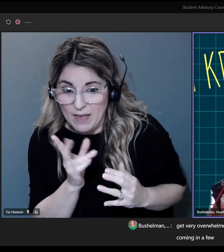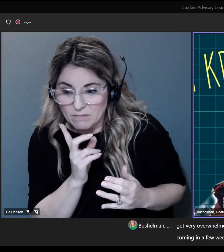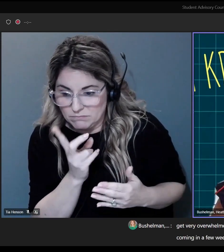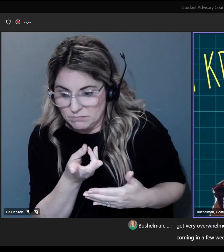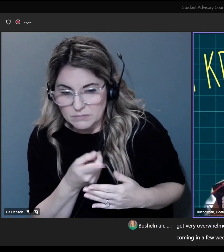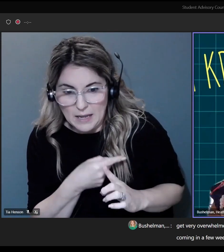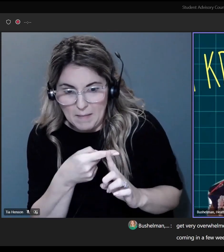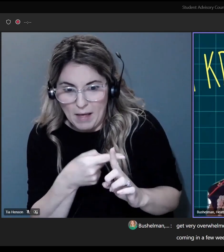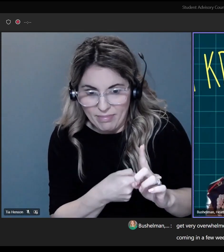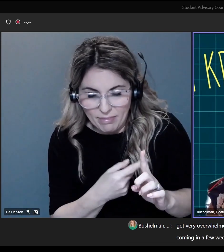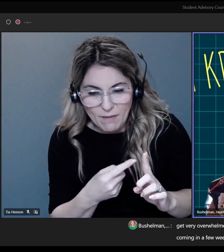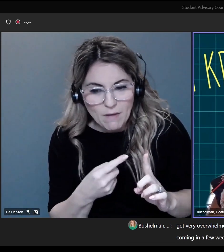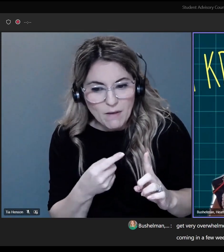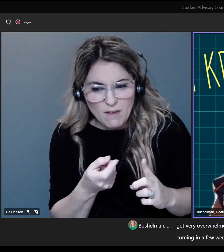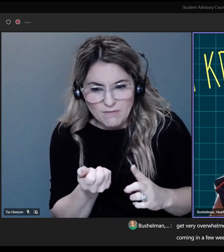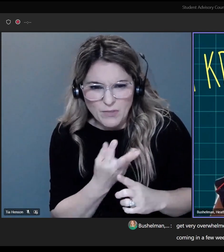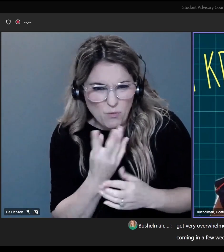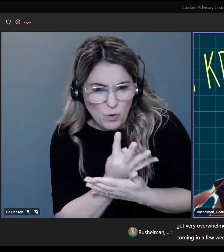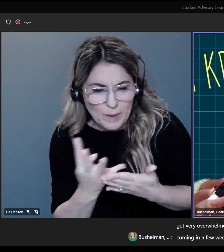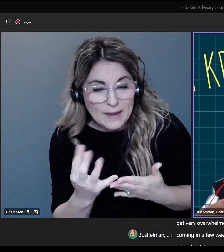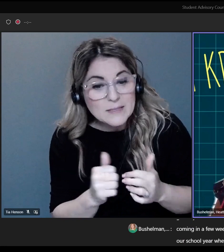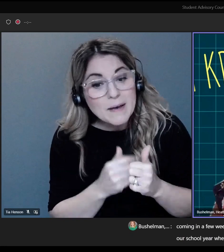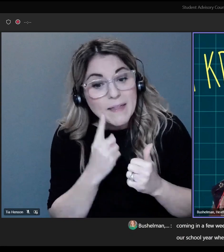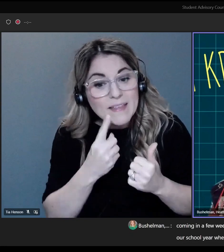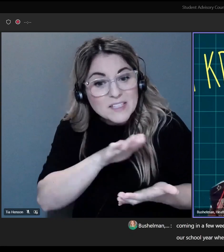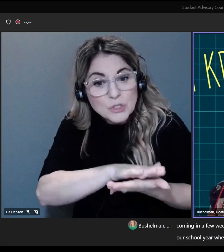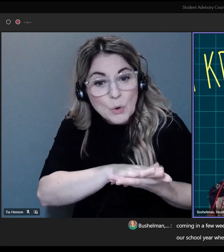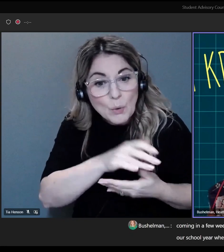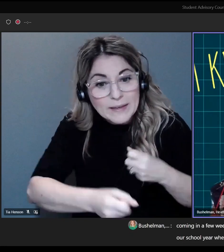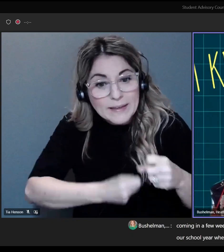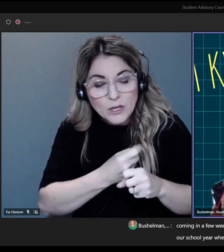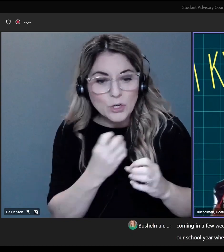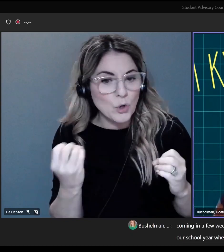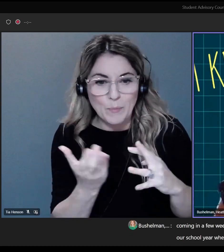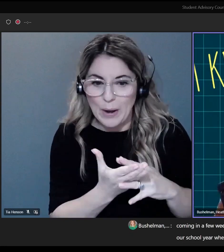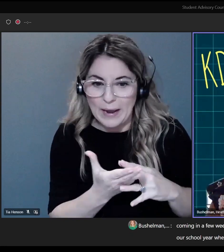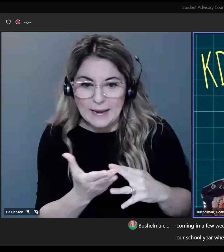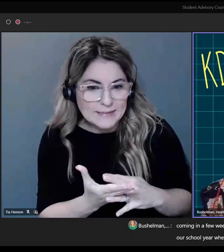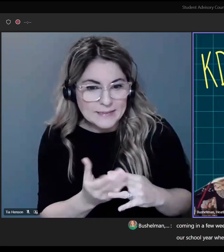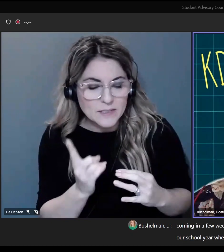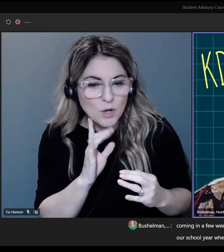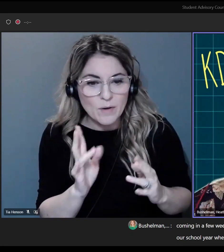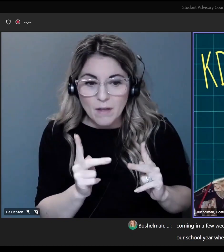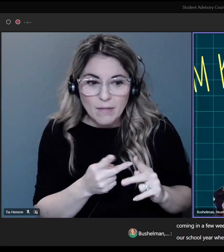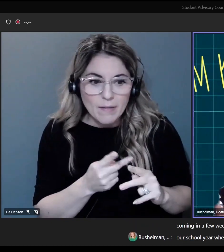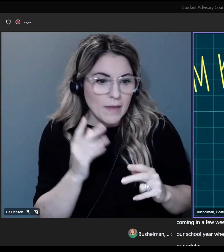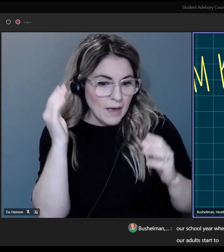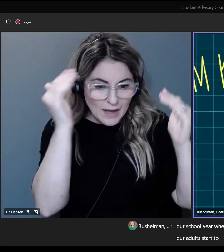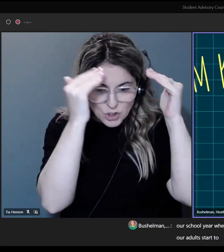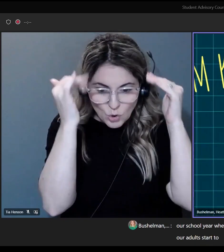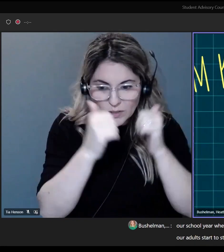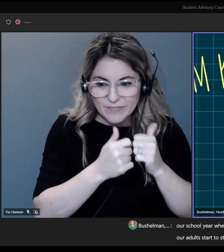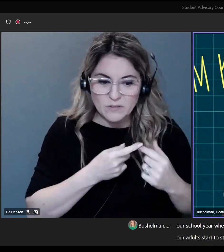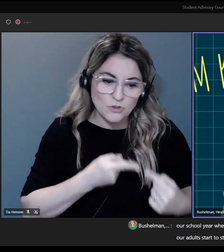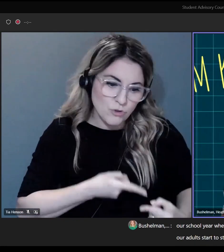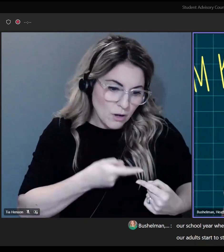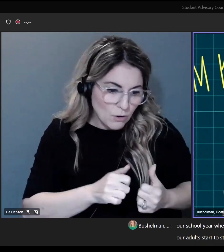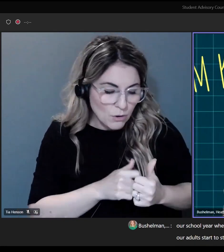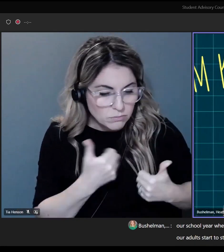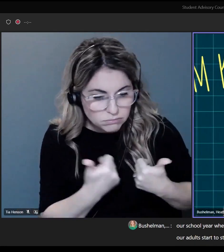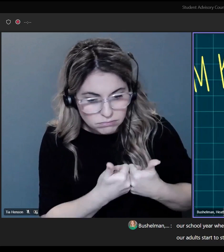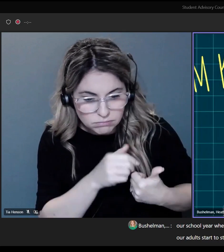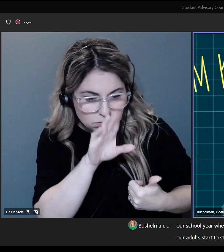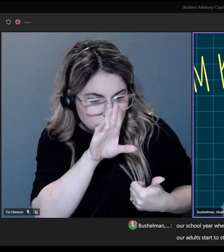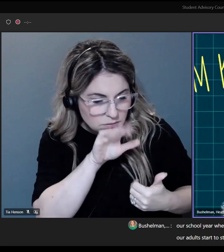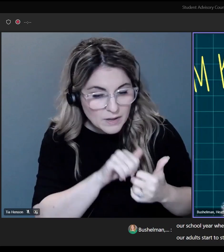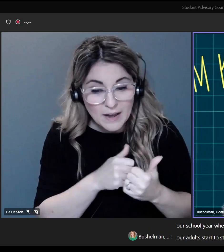weeks. But this is kind of the time of year in our school year where there's not a lot of breaks. And so, even our adults start to struggle just a little bit. And